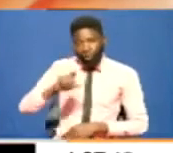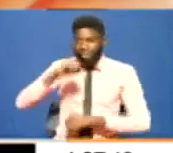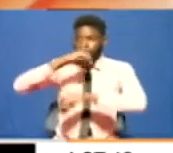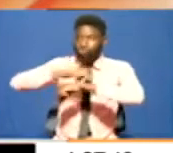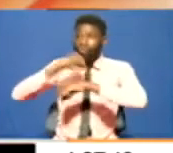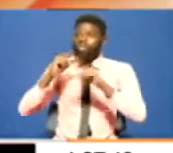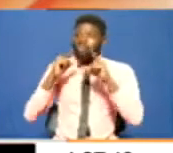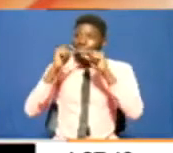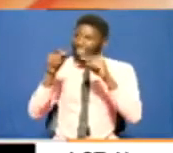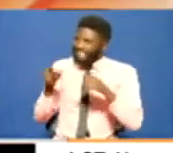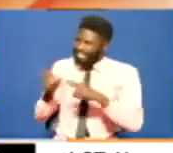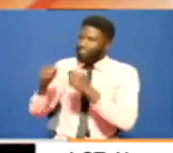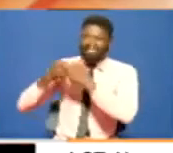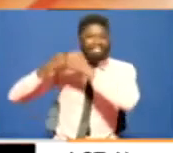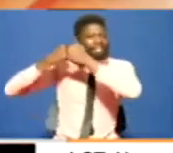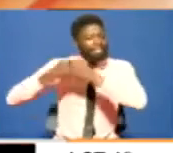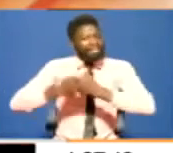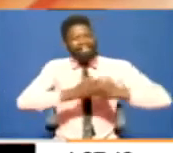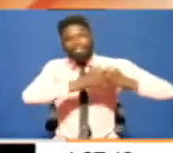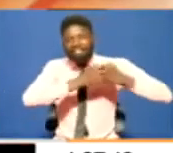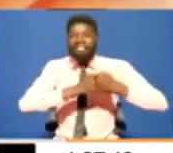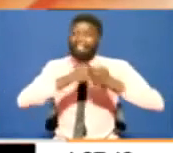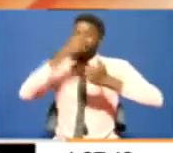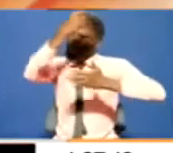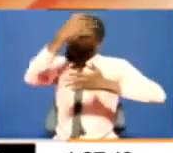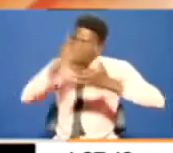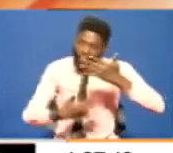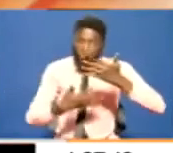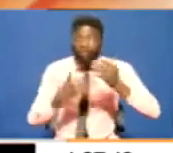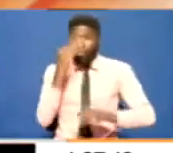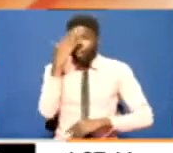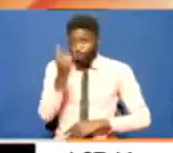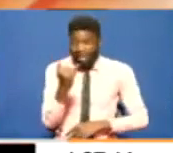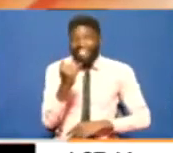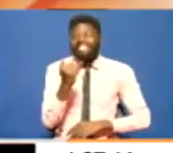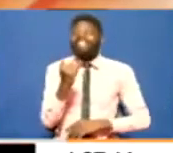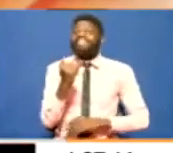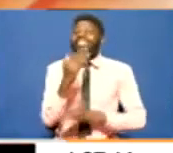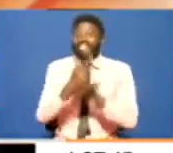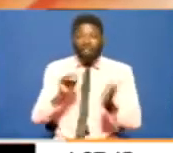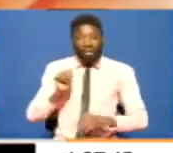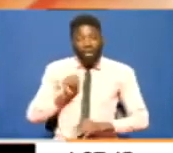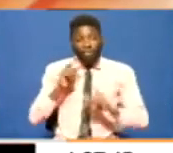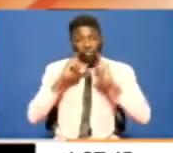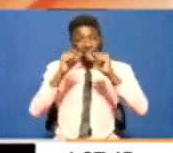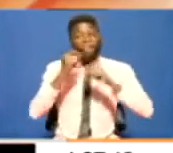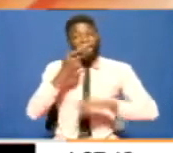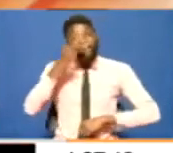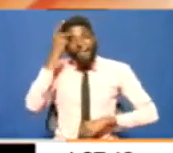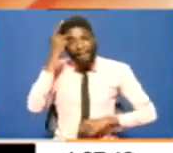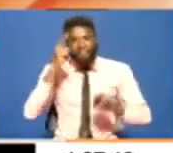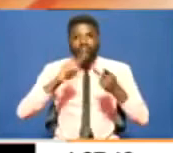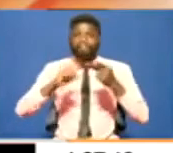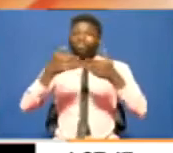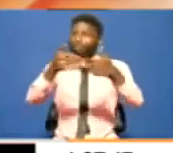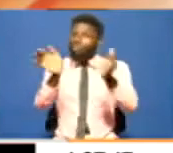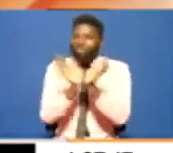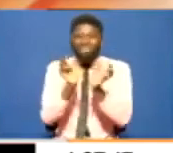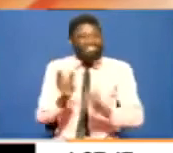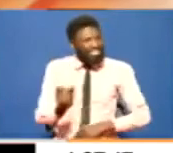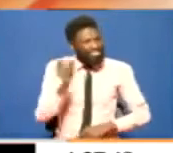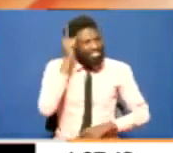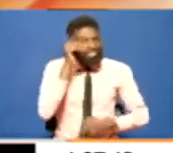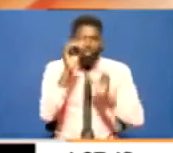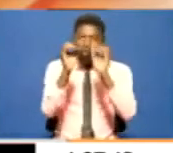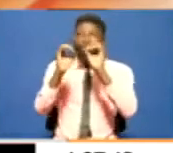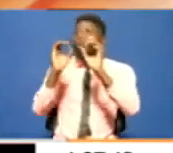facing a number of challenges in their studies. Some of the girls say most parents and community members do not understand how to communicate with